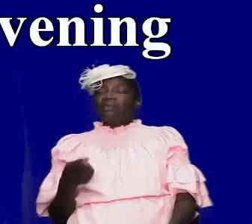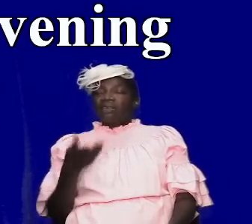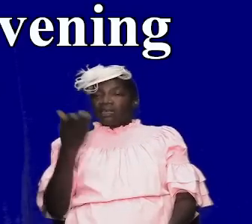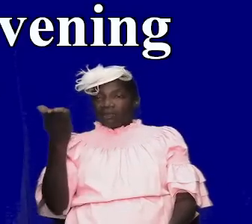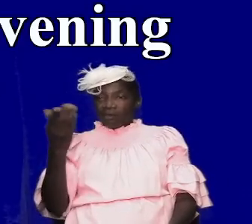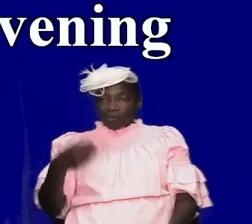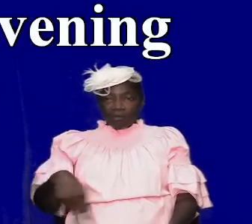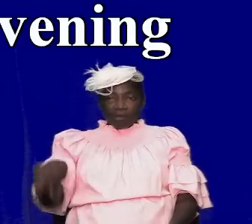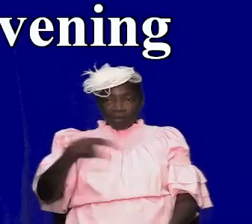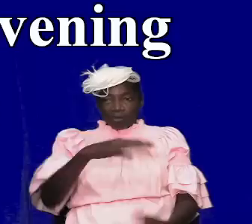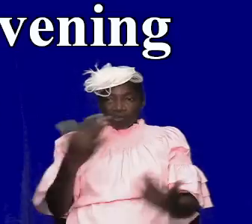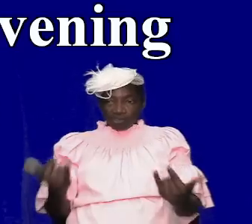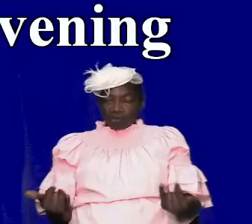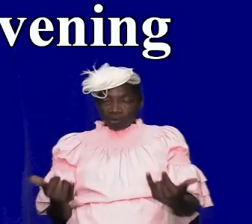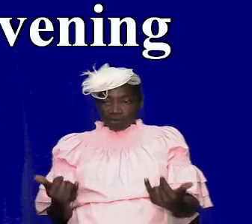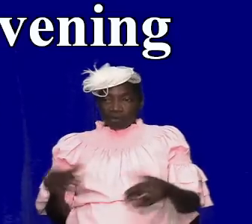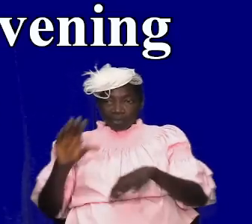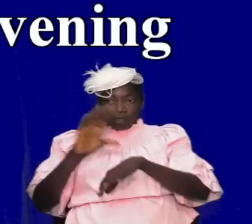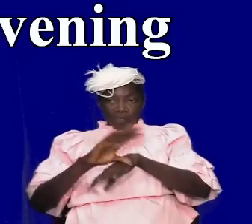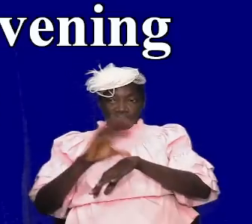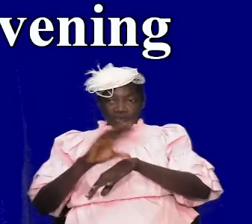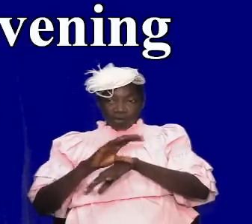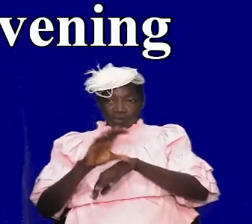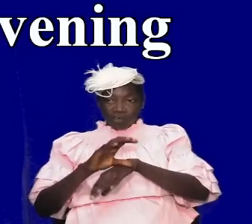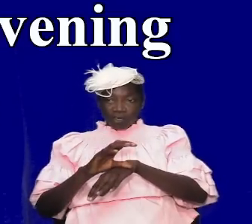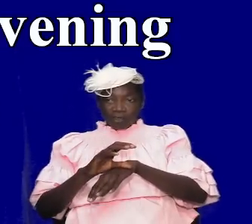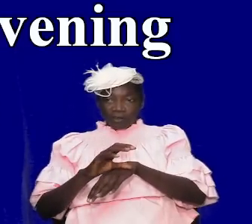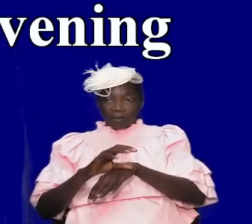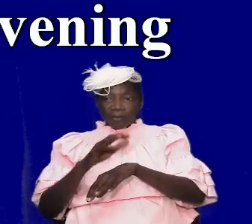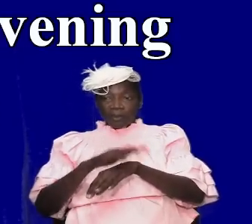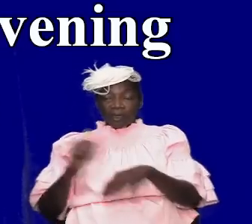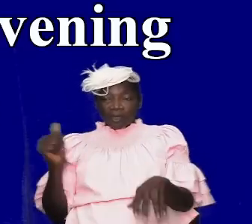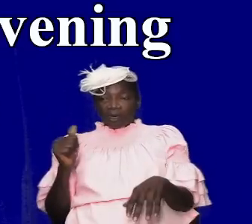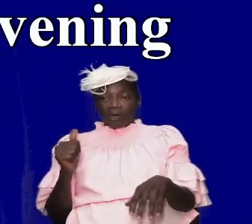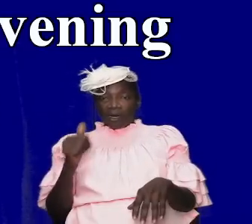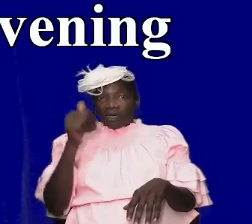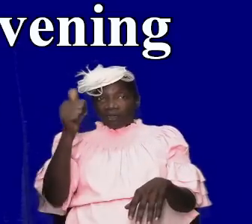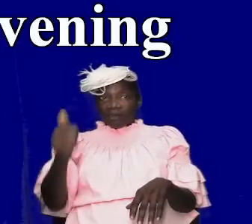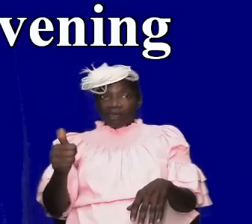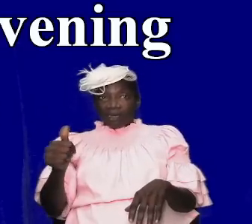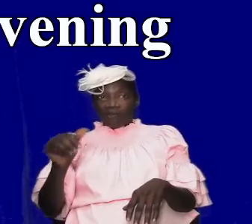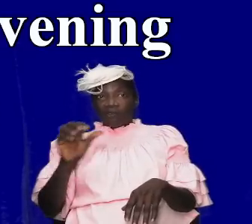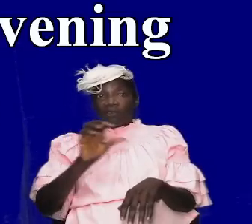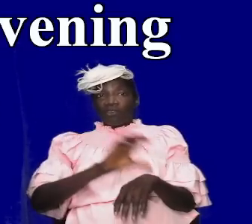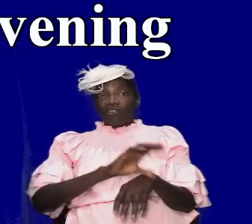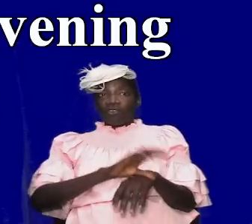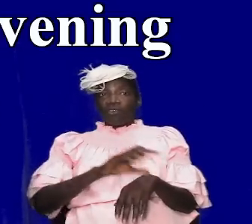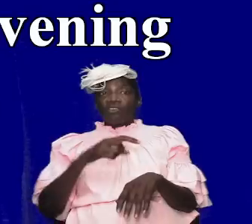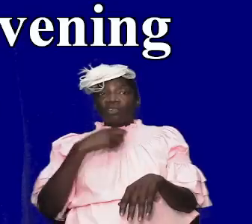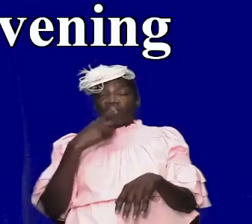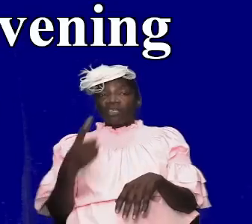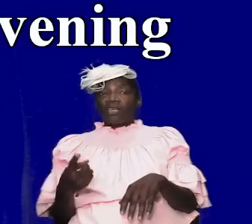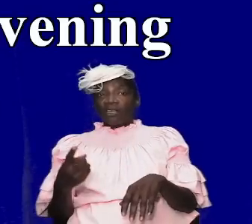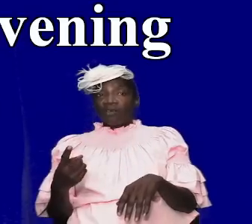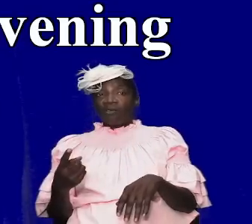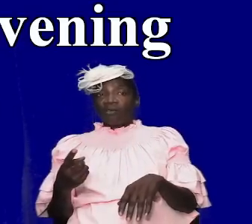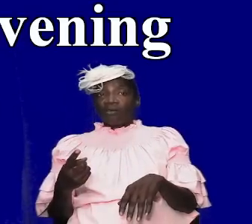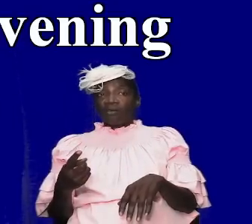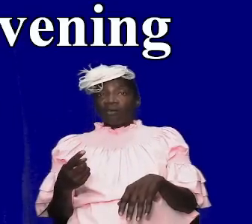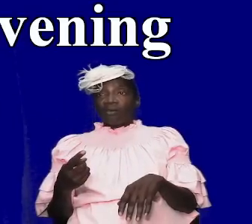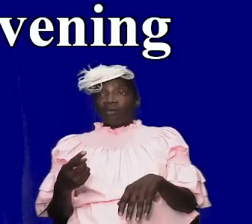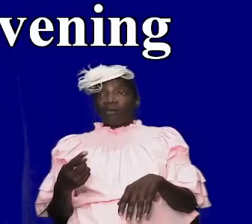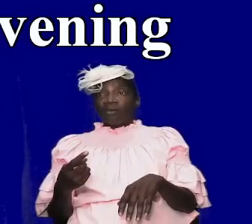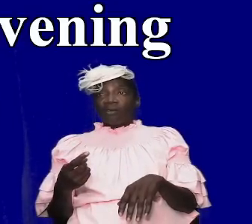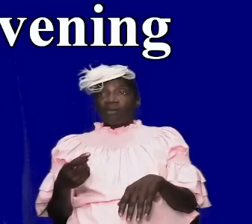to us right now there are churches are folks that call themselves churches that would tell us that mary